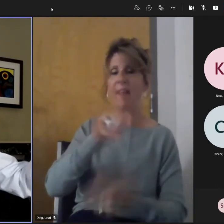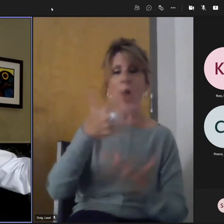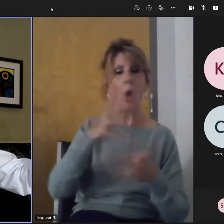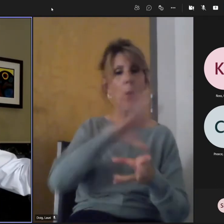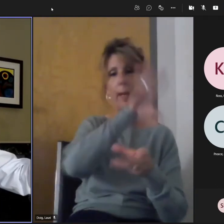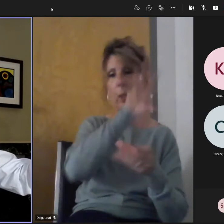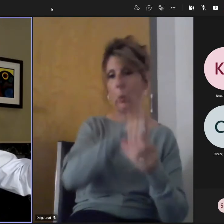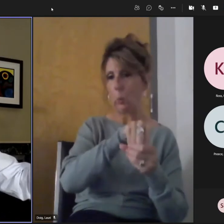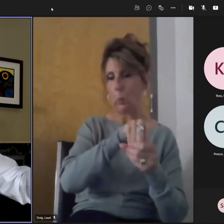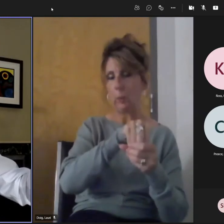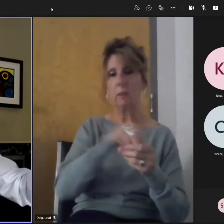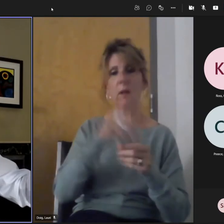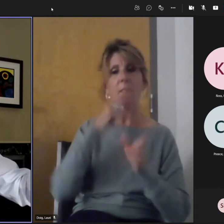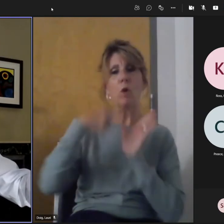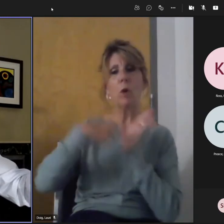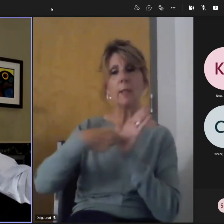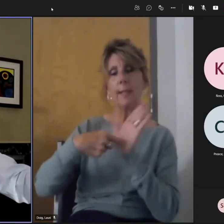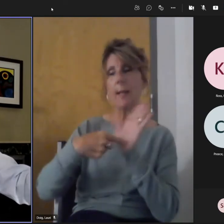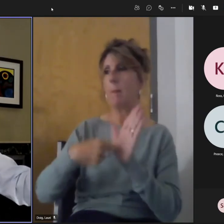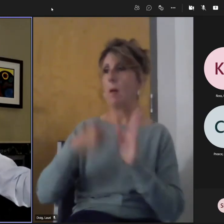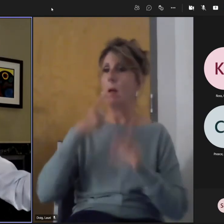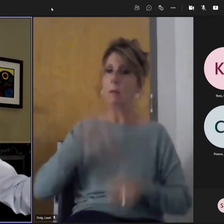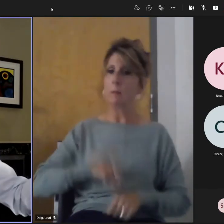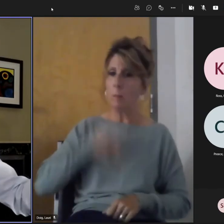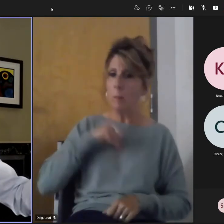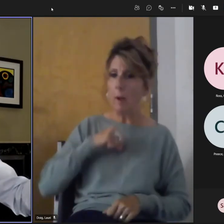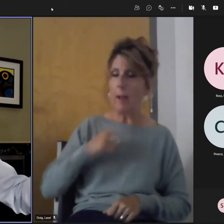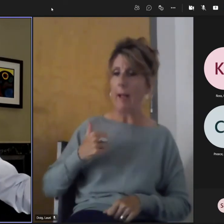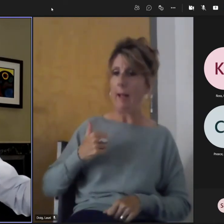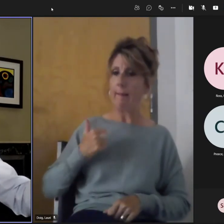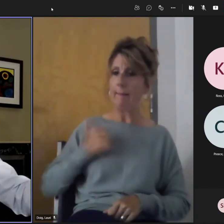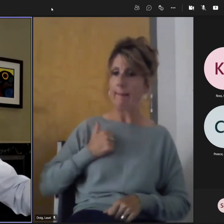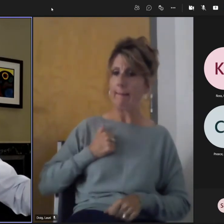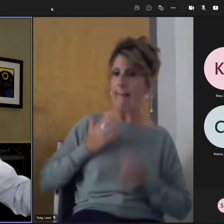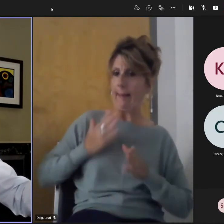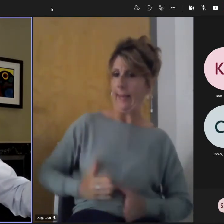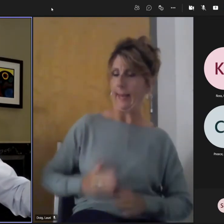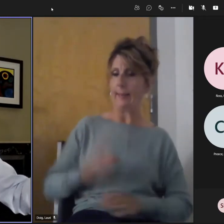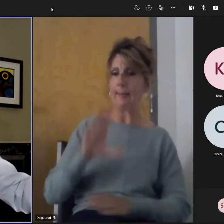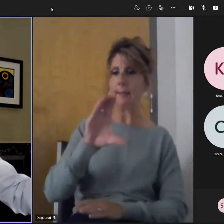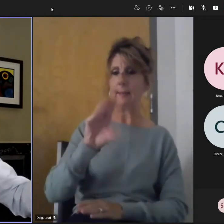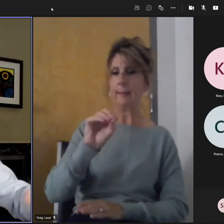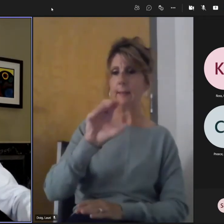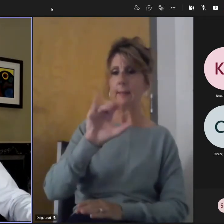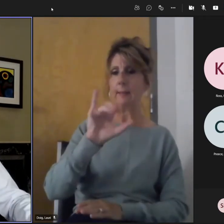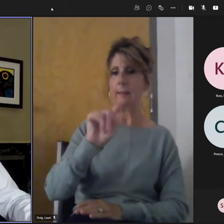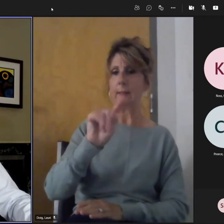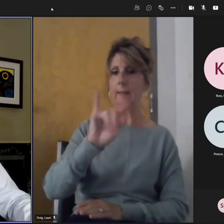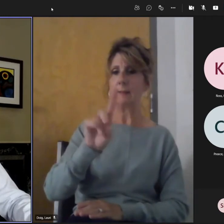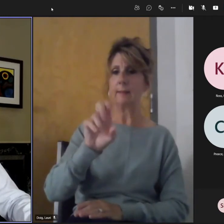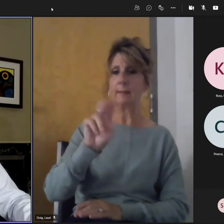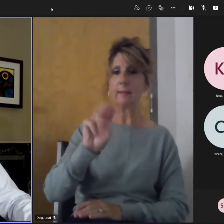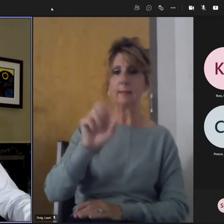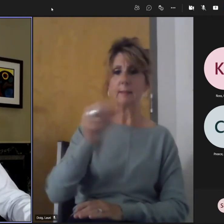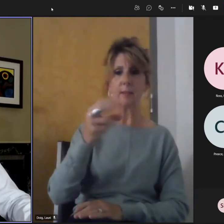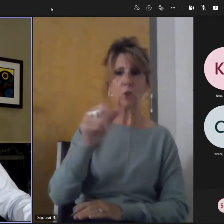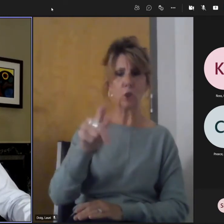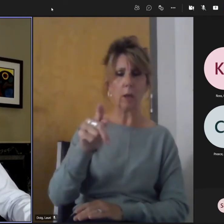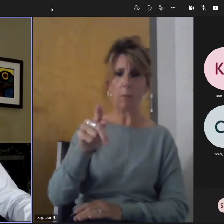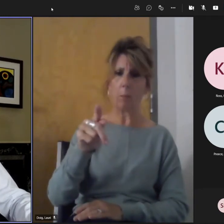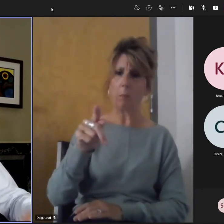So citizenship, about the world citizenship and empathy is there in big ways. In